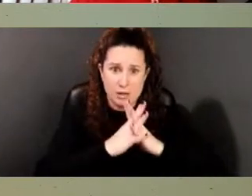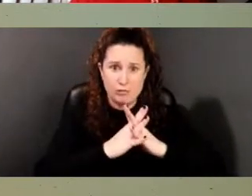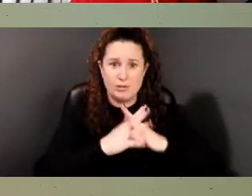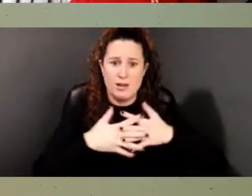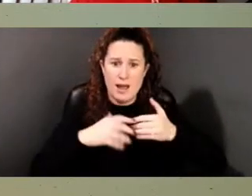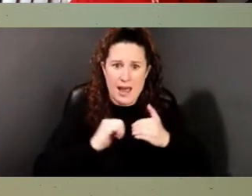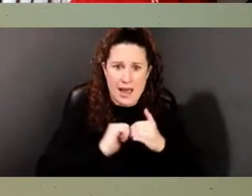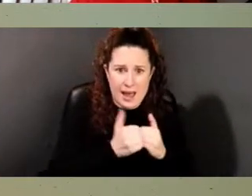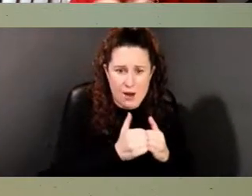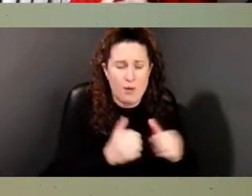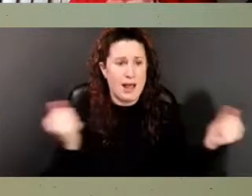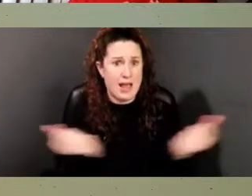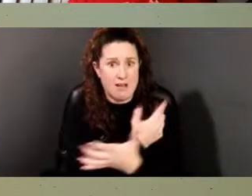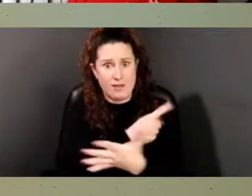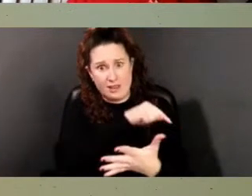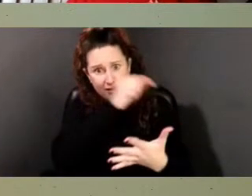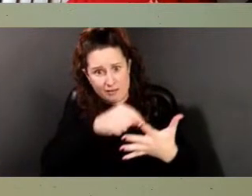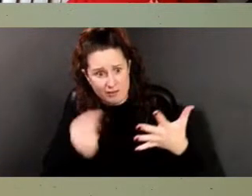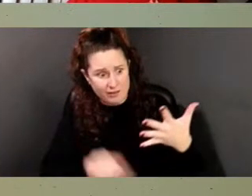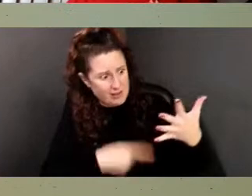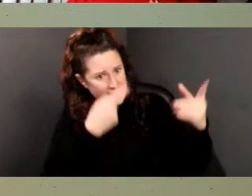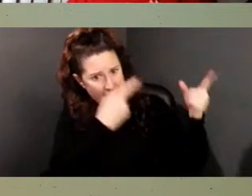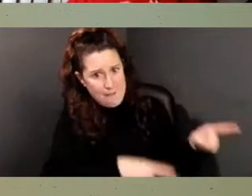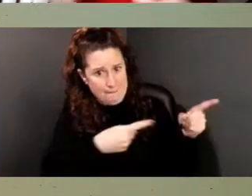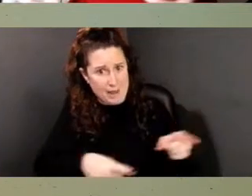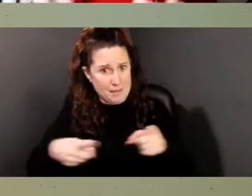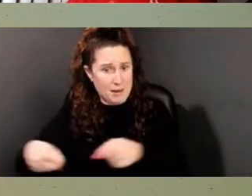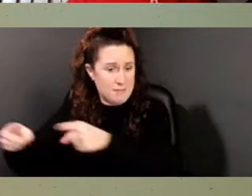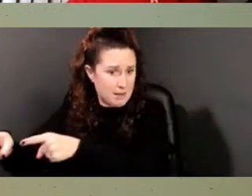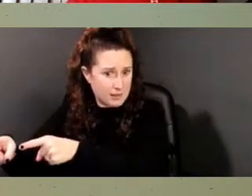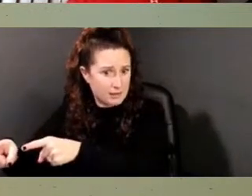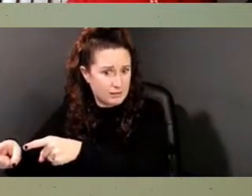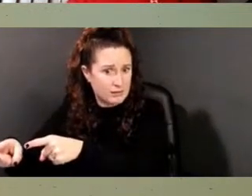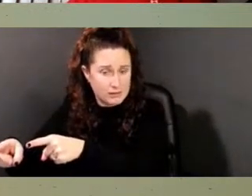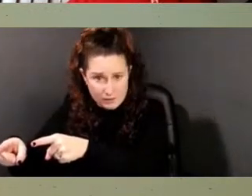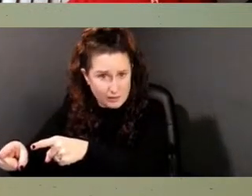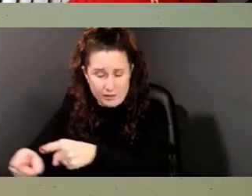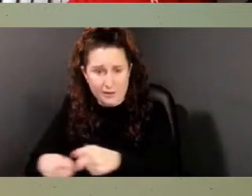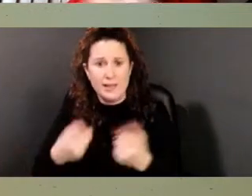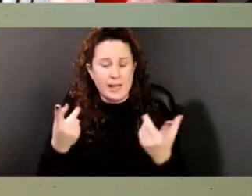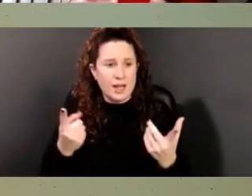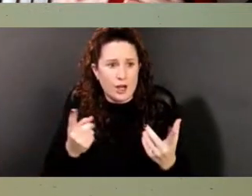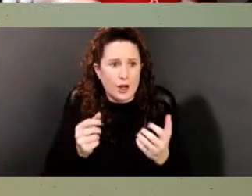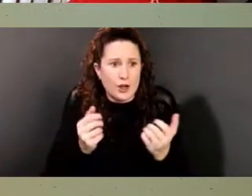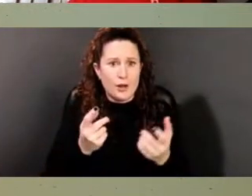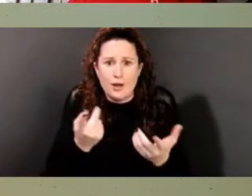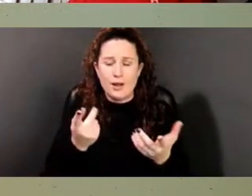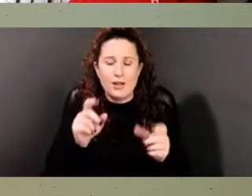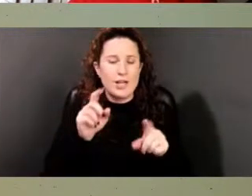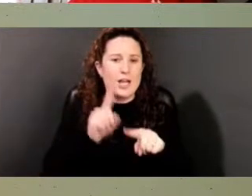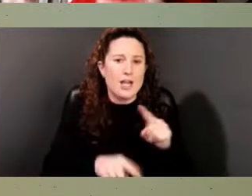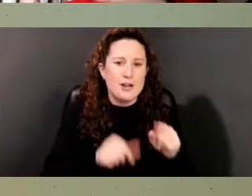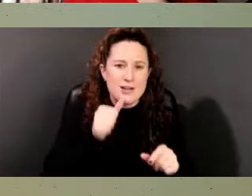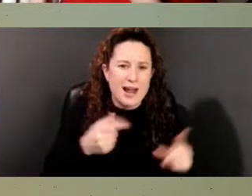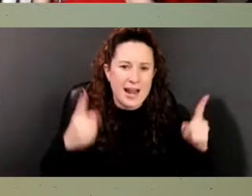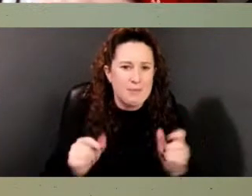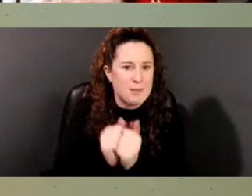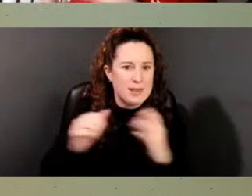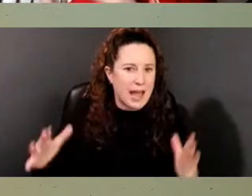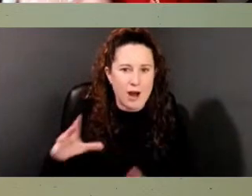it could not have happened even what John Dickinson did without this wealth. He